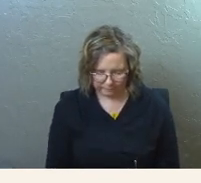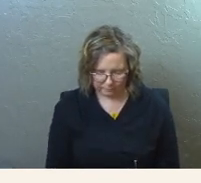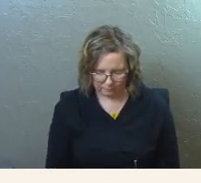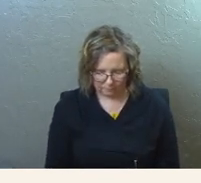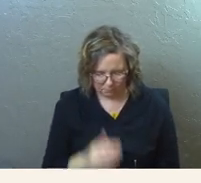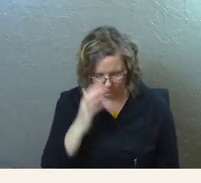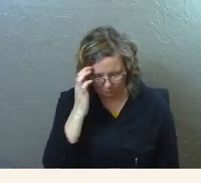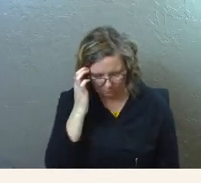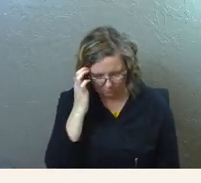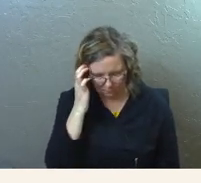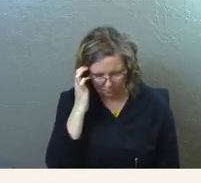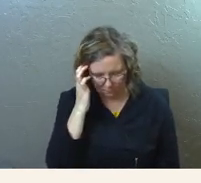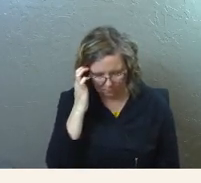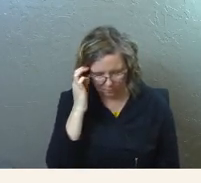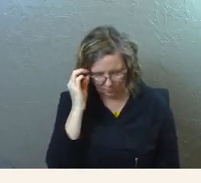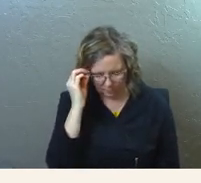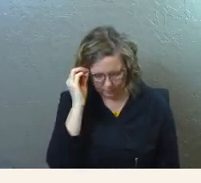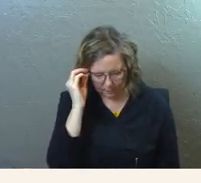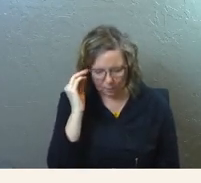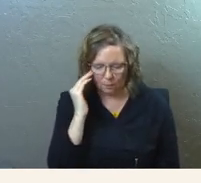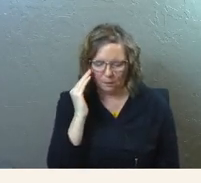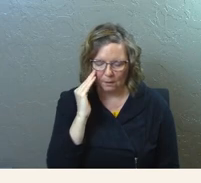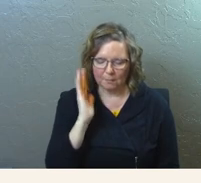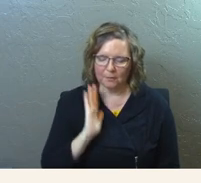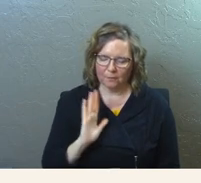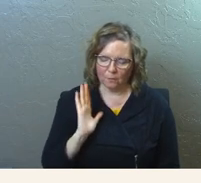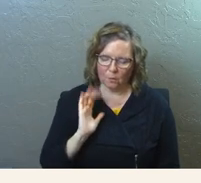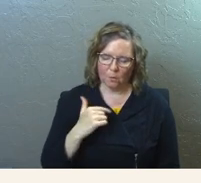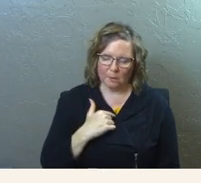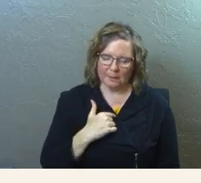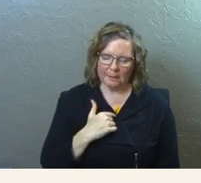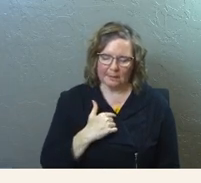God, we confess that we've settled for a bare minimum.